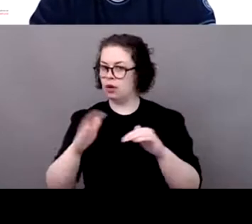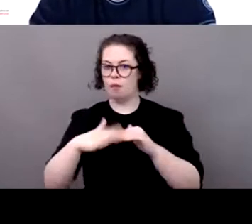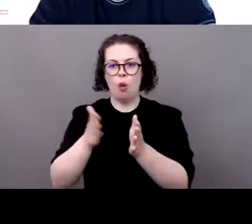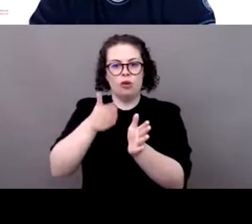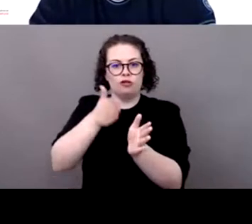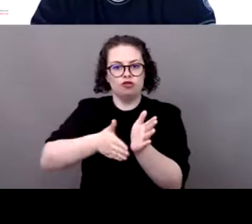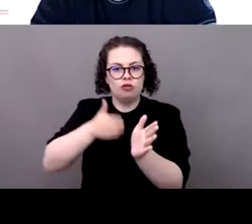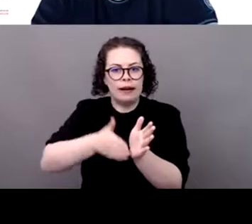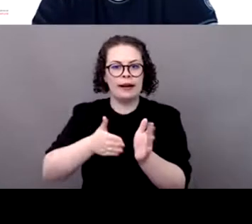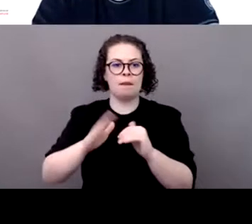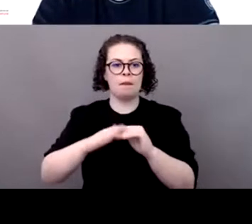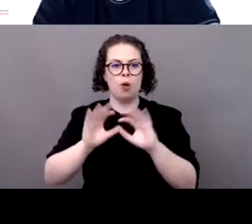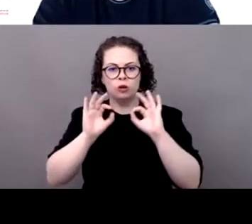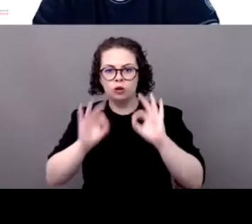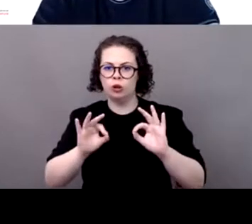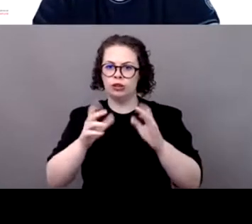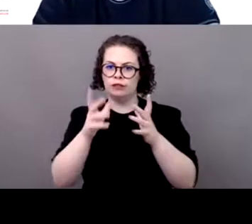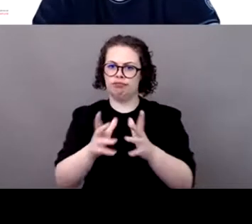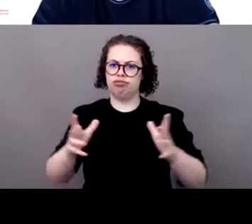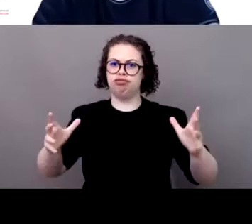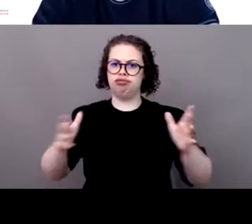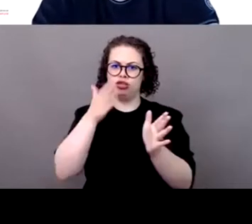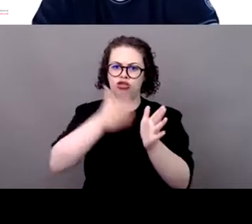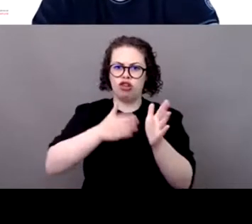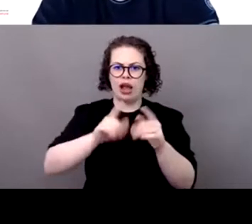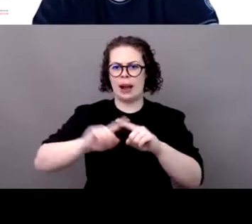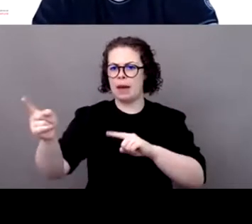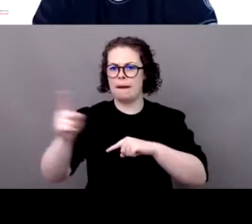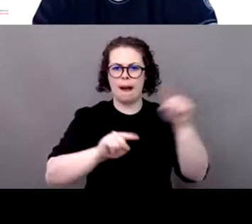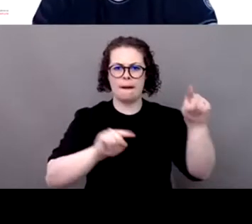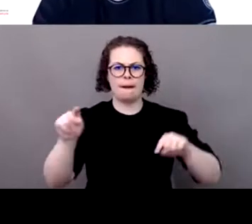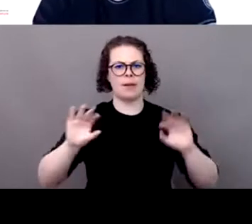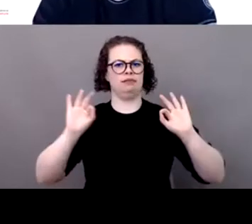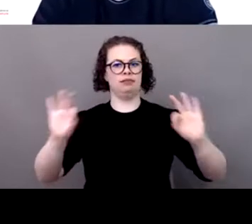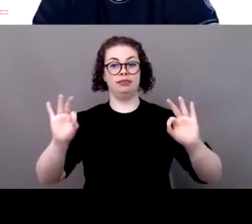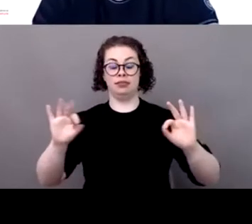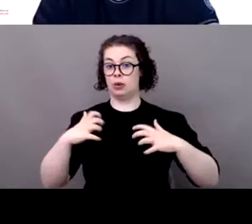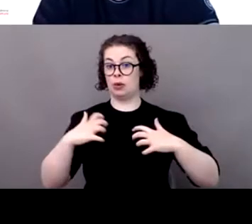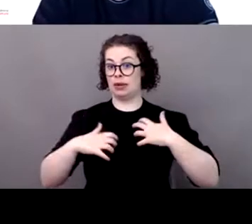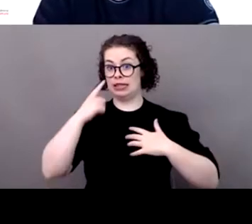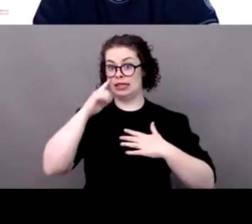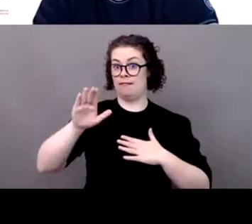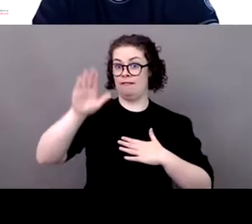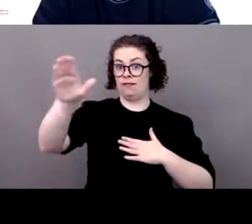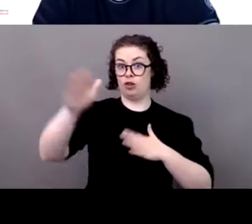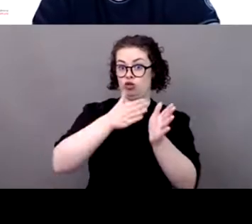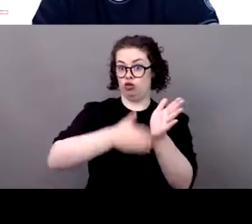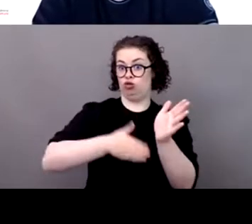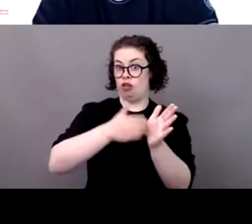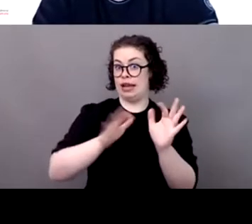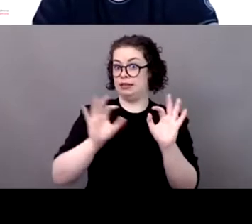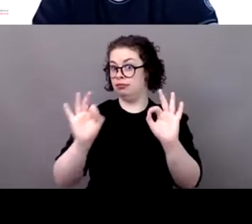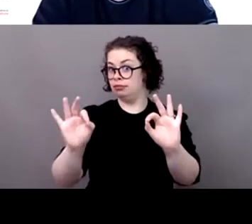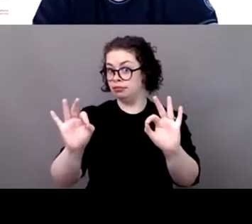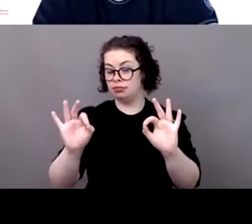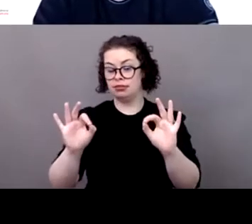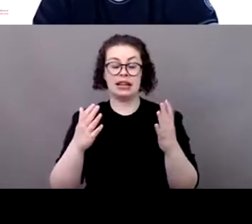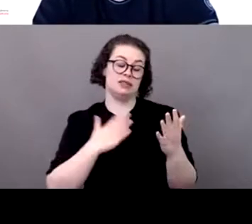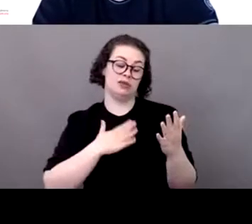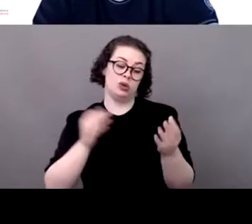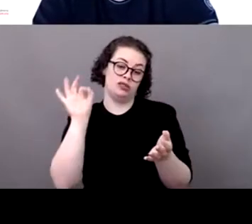very excited to see what comes out of this European year of the rail. And yeah, just wanted to add that to the discussion.